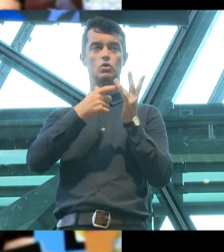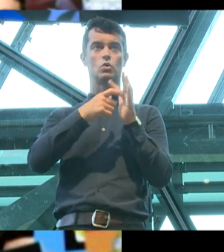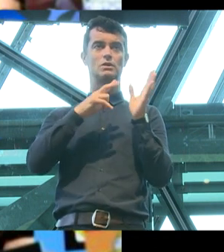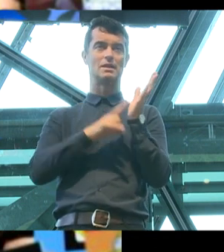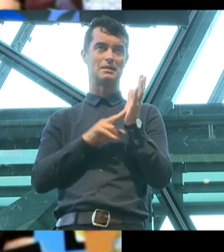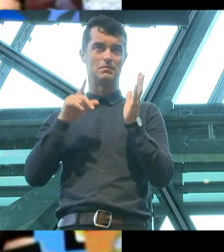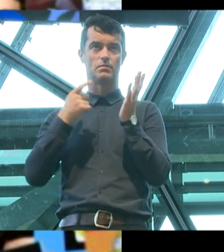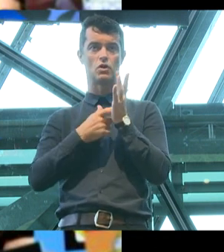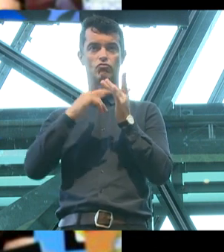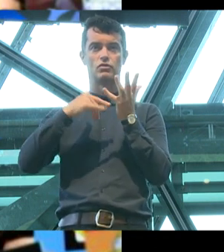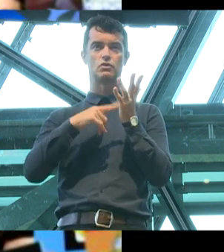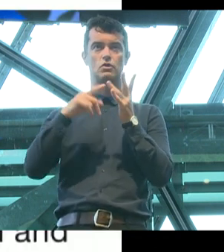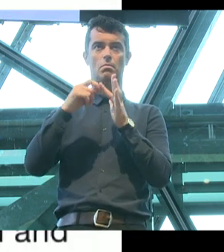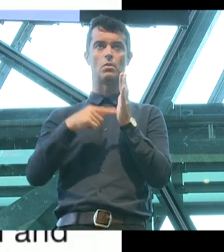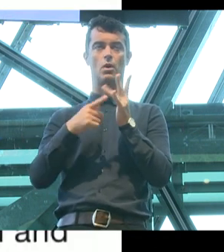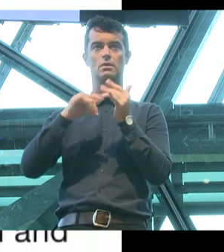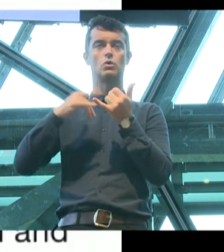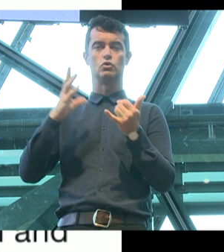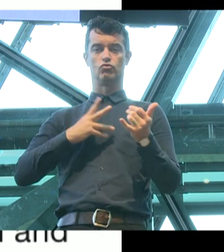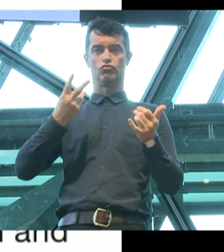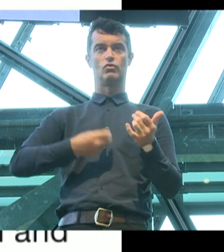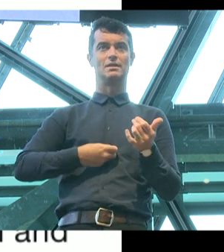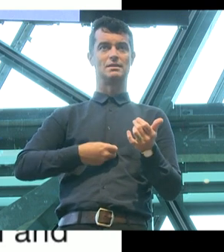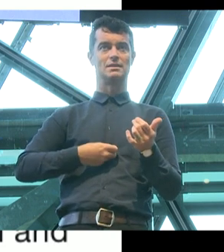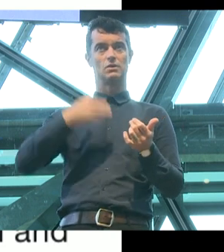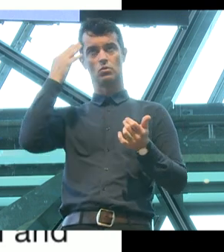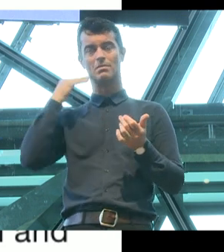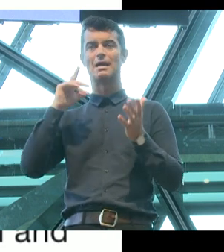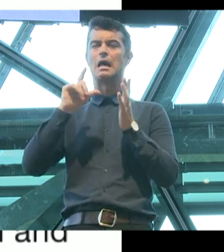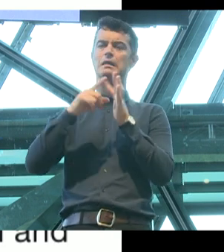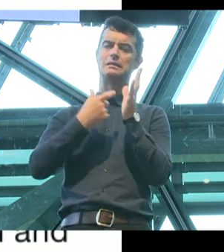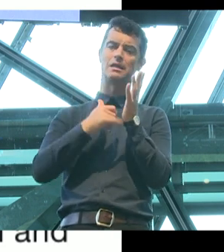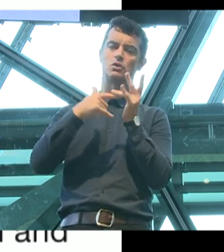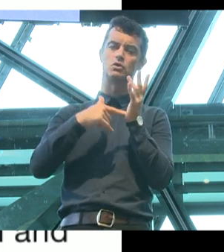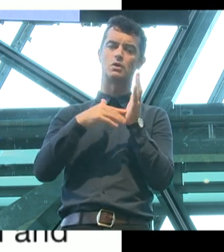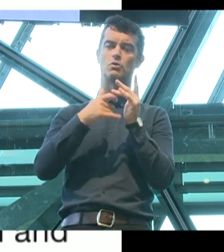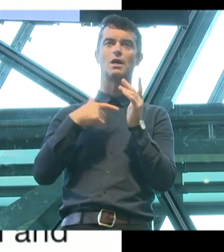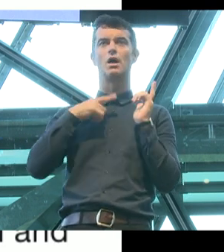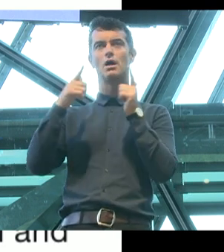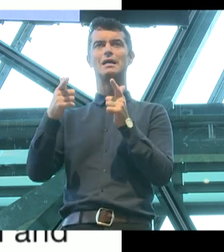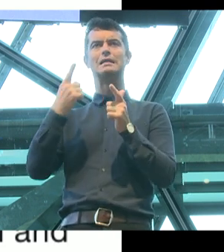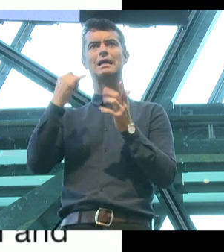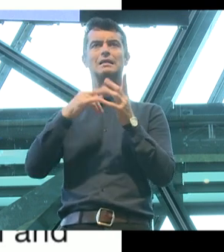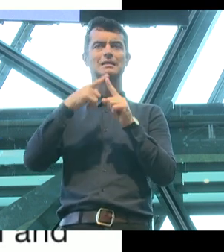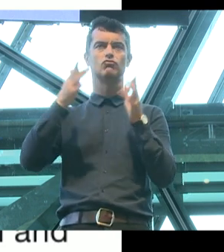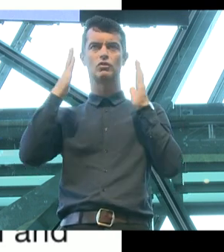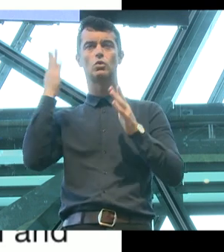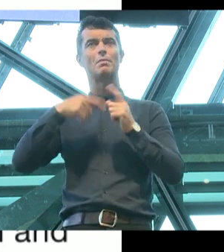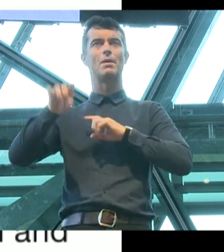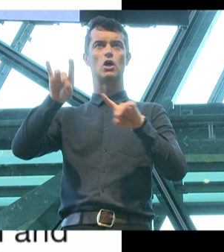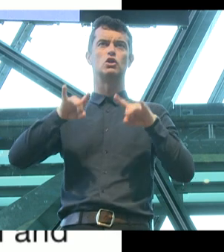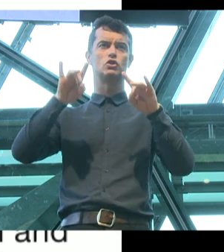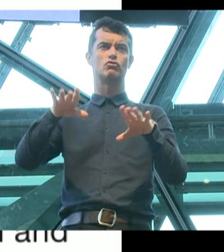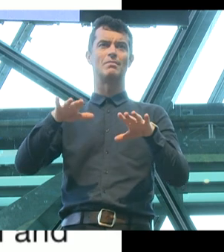who also happens to be a trans woman. Dear Scott Morrison MP, I attended a single-sex religious school and became Australia's premier